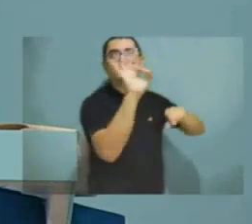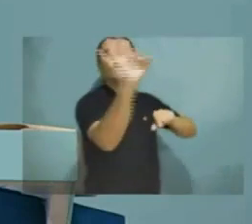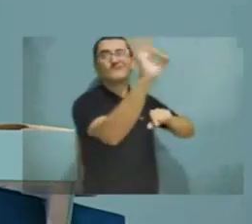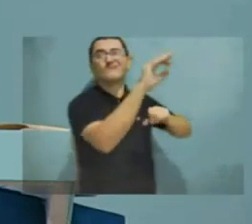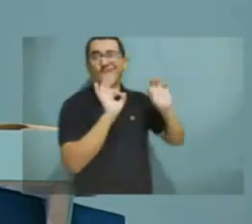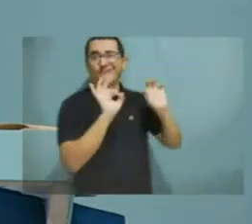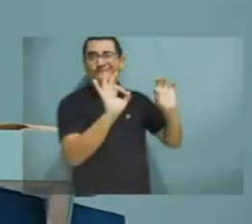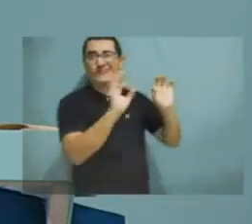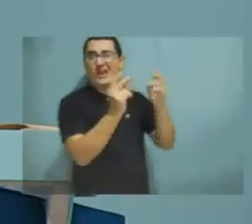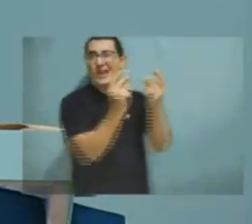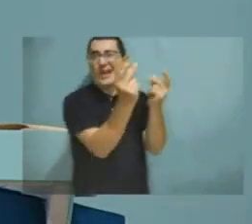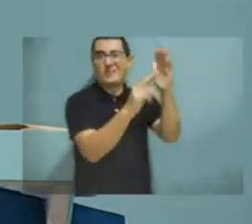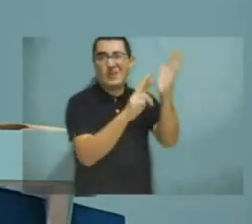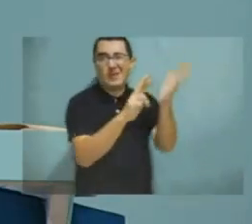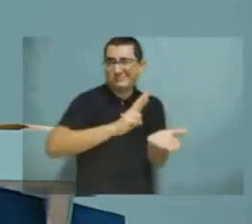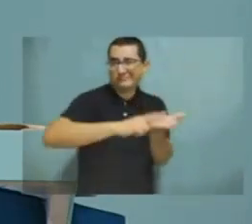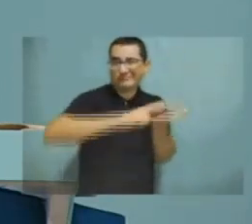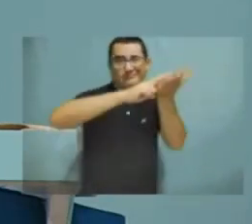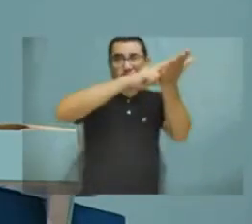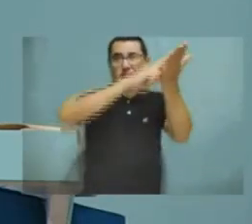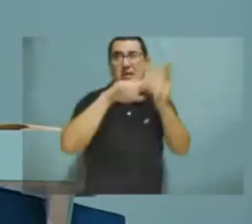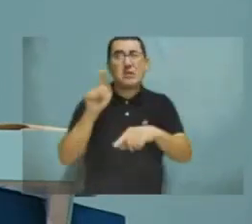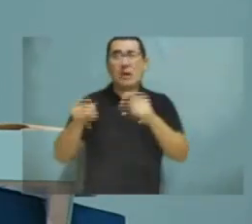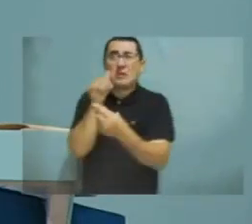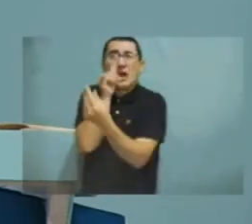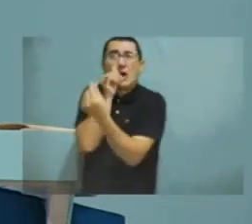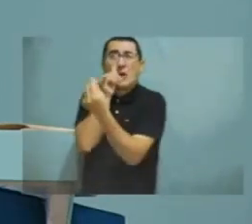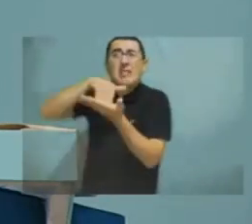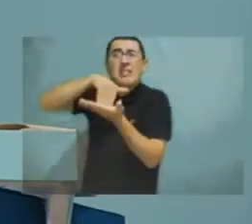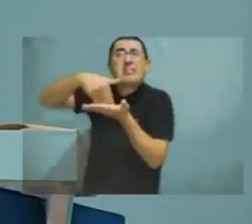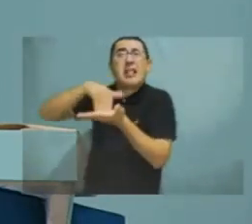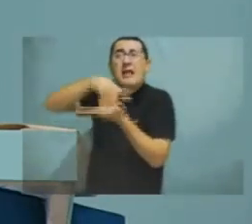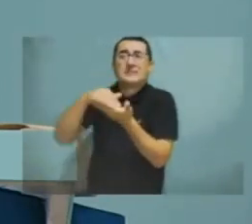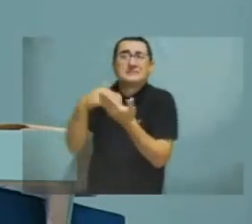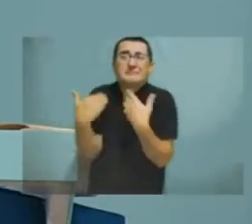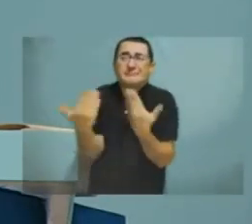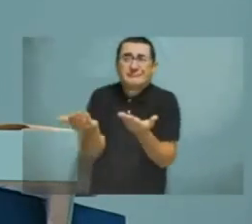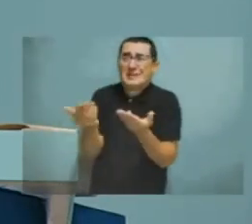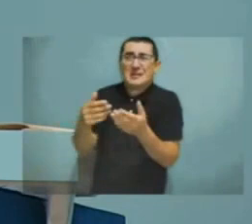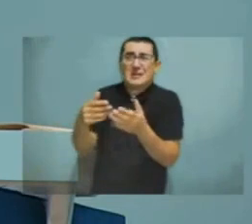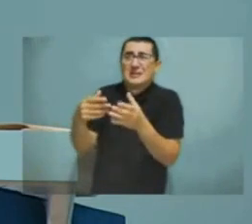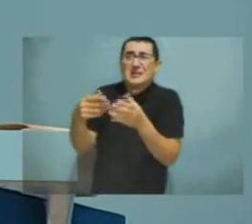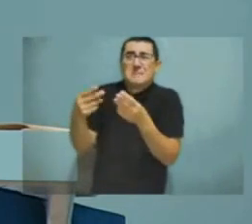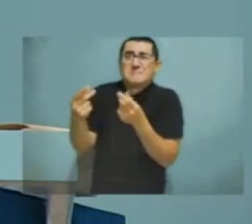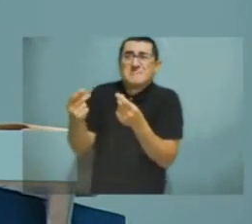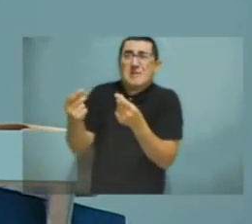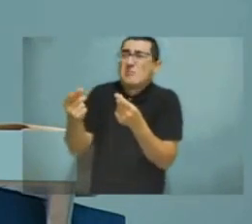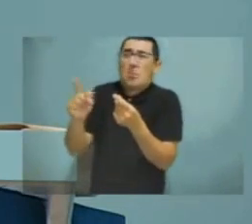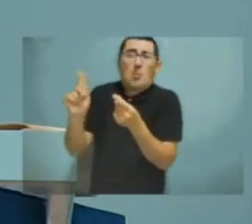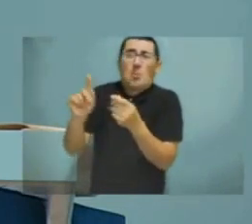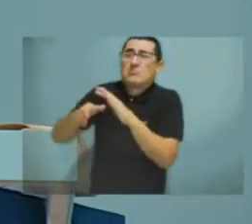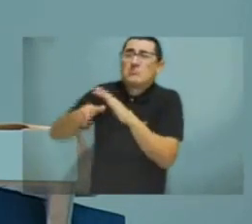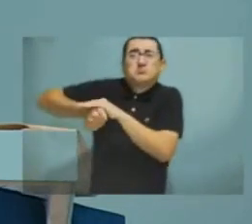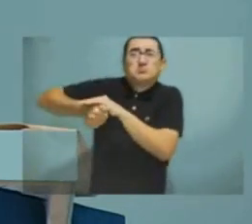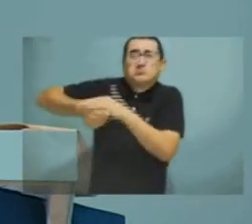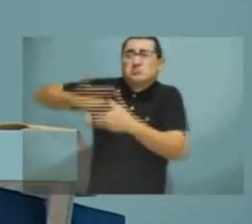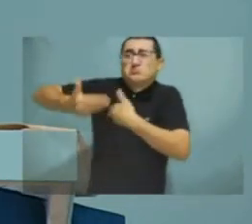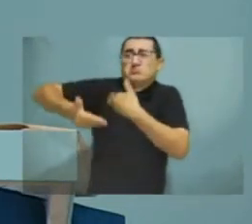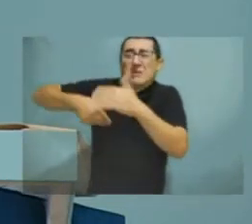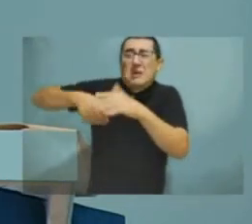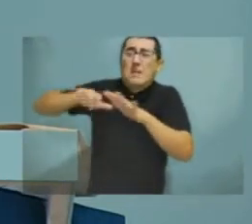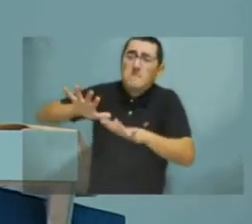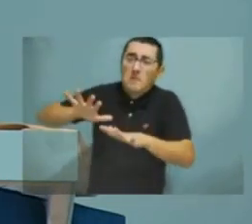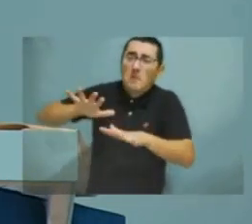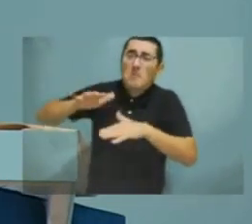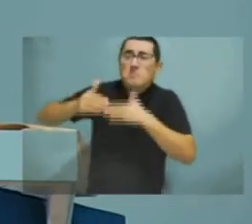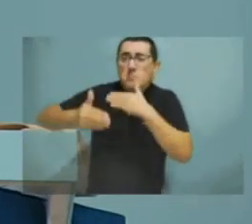been able to do the recovery much faster than those economies that are not that robust, that are slow and everything. And they're